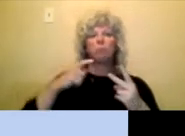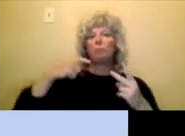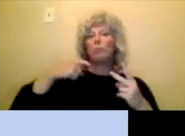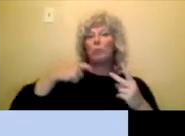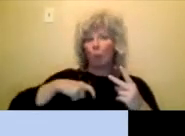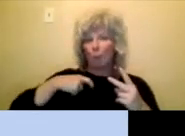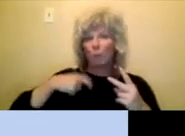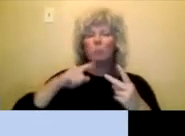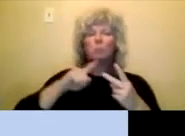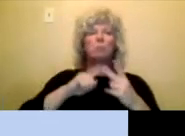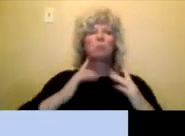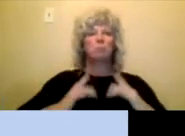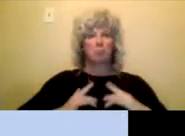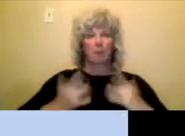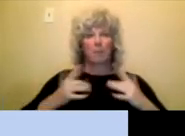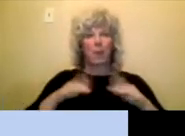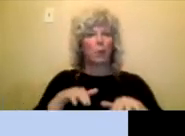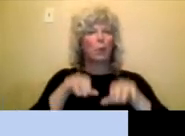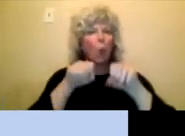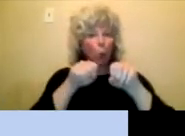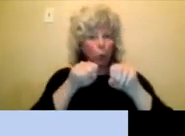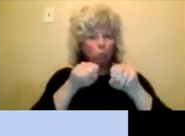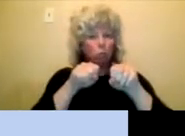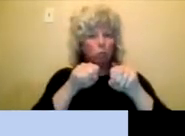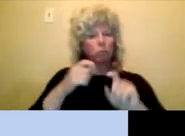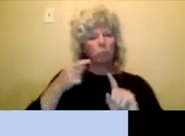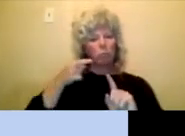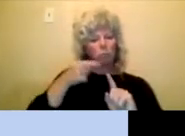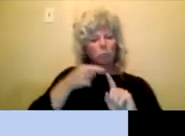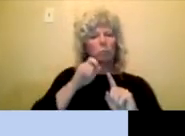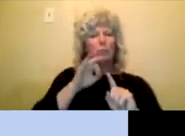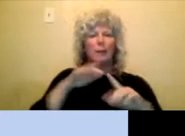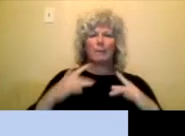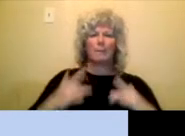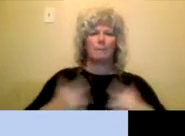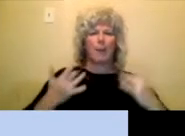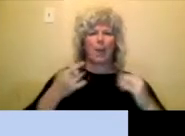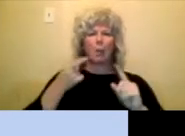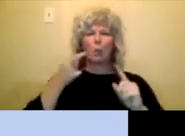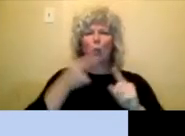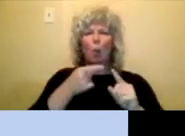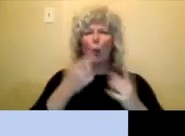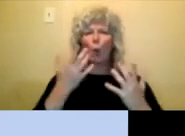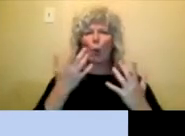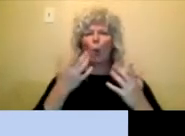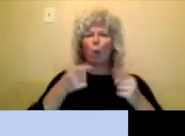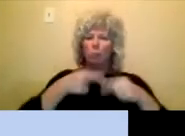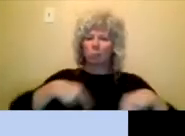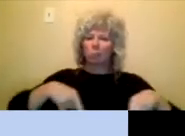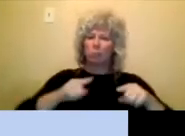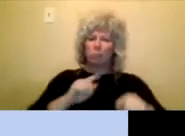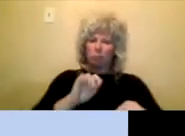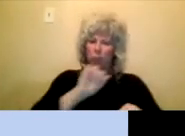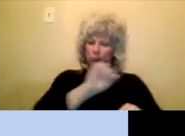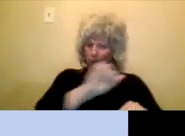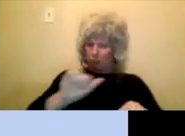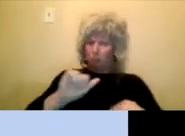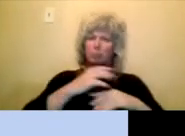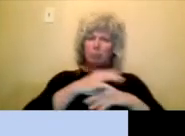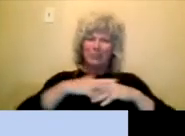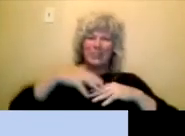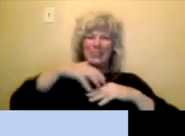events to further expand Indigenous arts practices, the development of